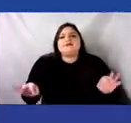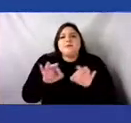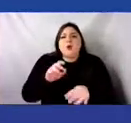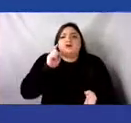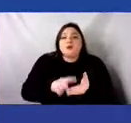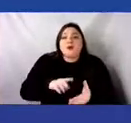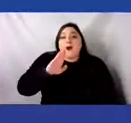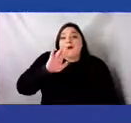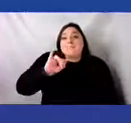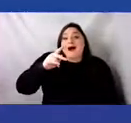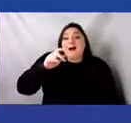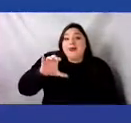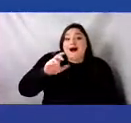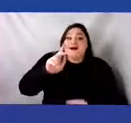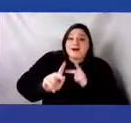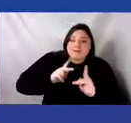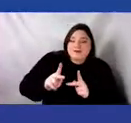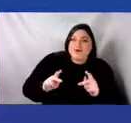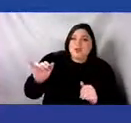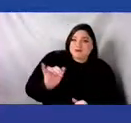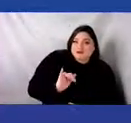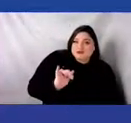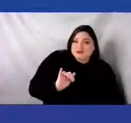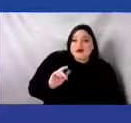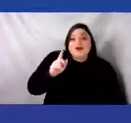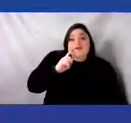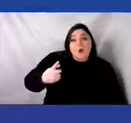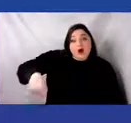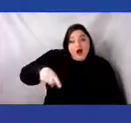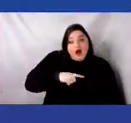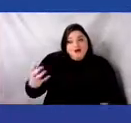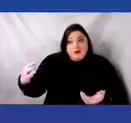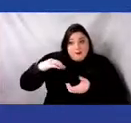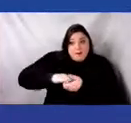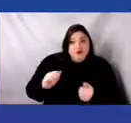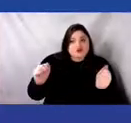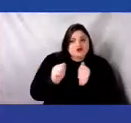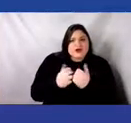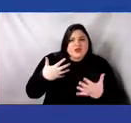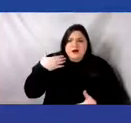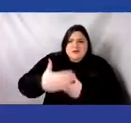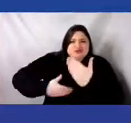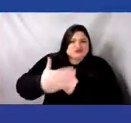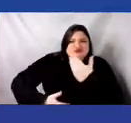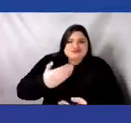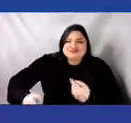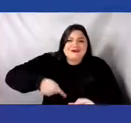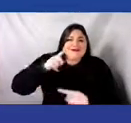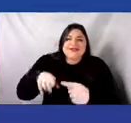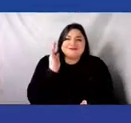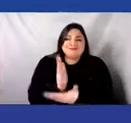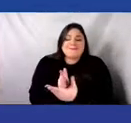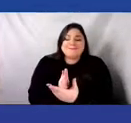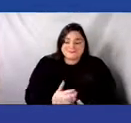believe that with each other, we are unstoppable. Next slide, please.